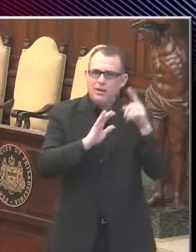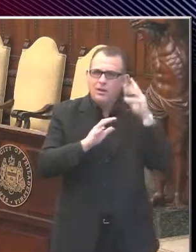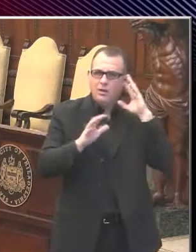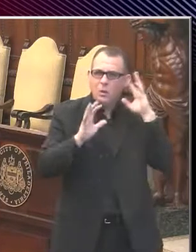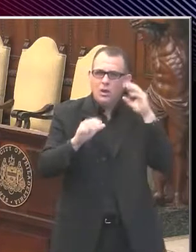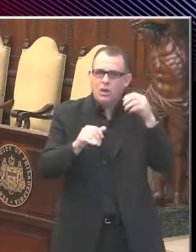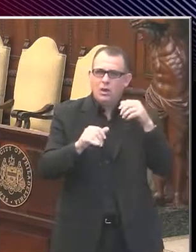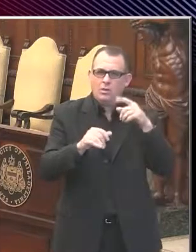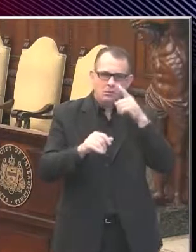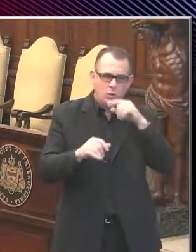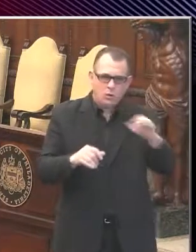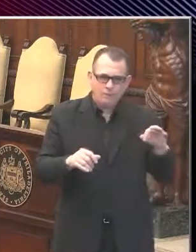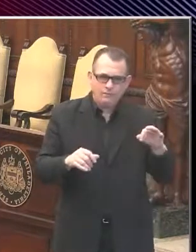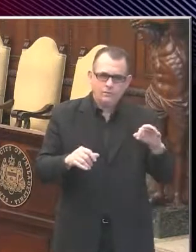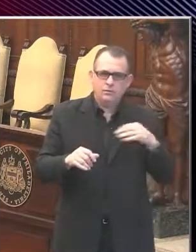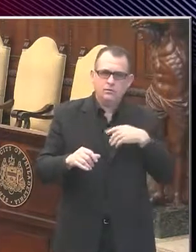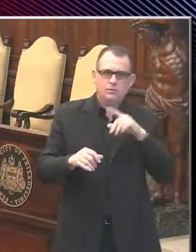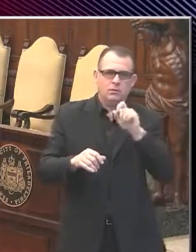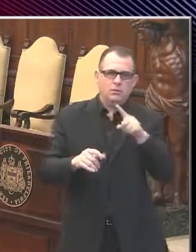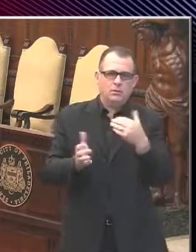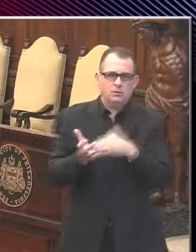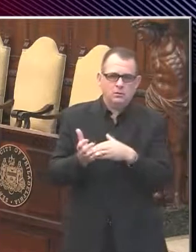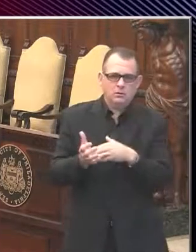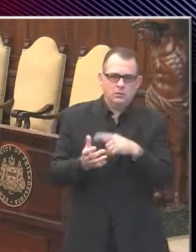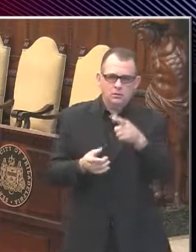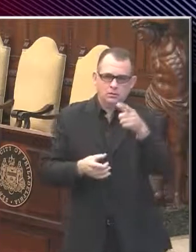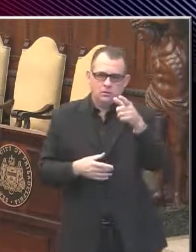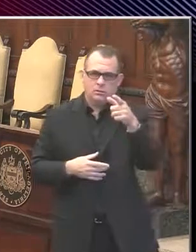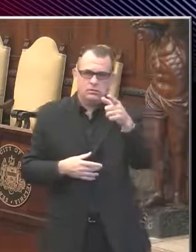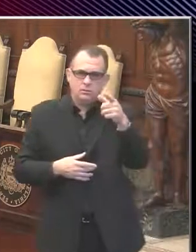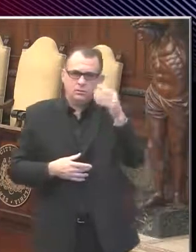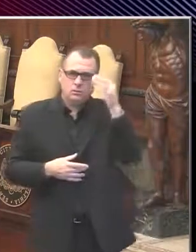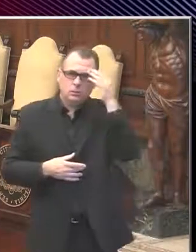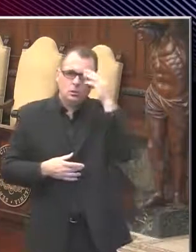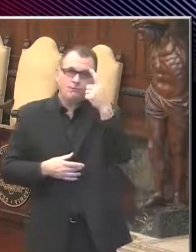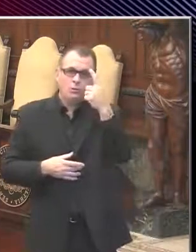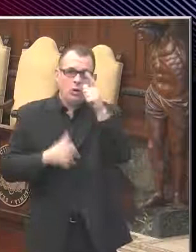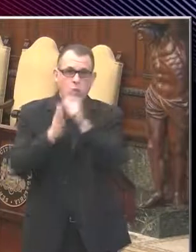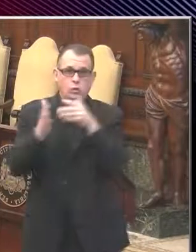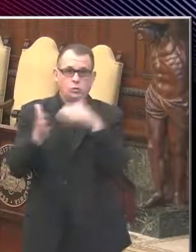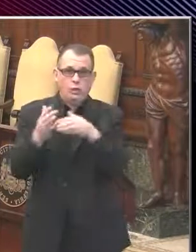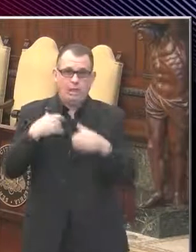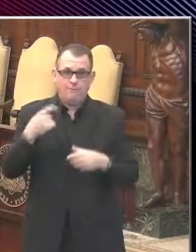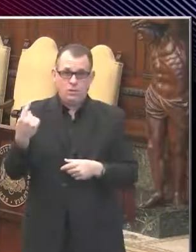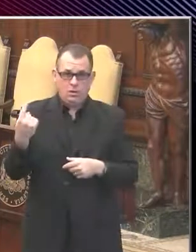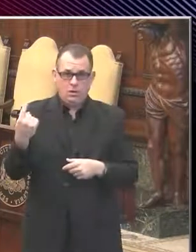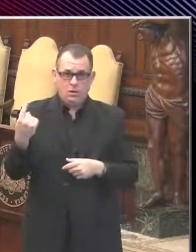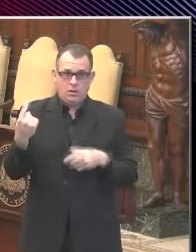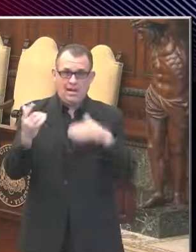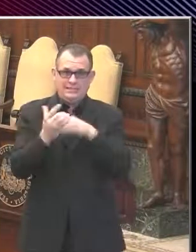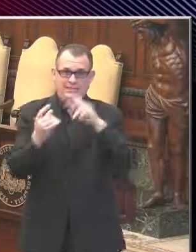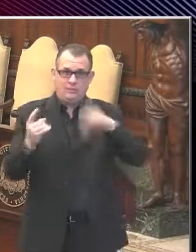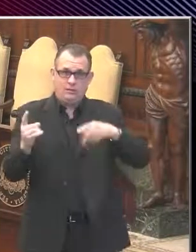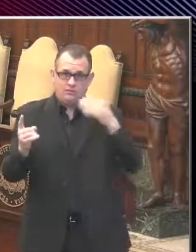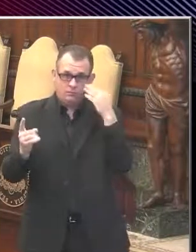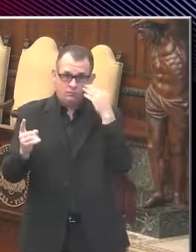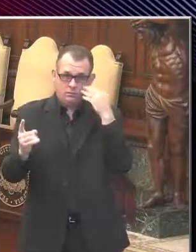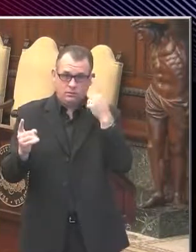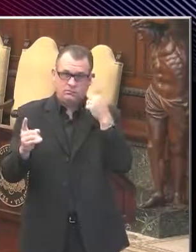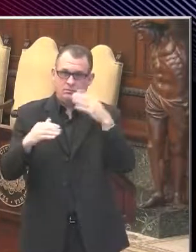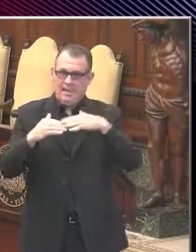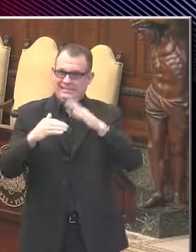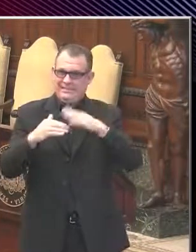So we know that there's already at least one lawsuit, um, against the city. Someone is filing a lawsuit against the city, given how,